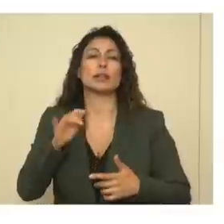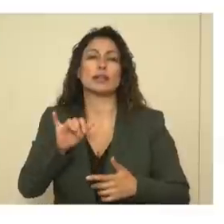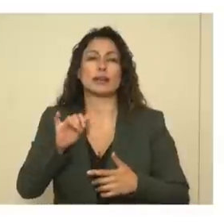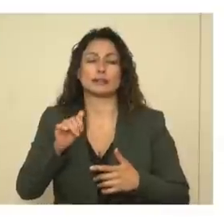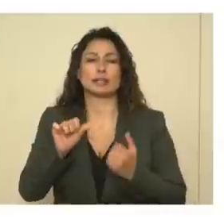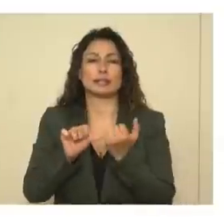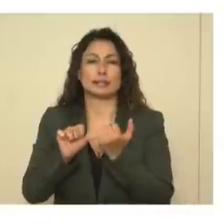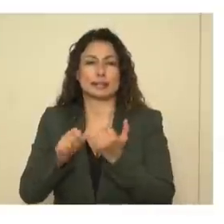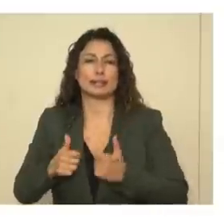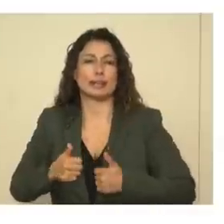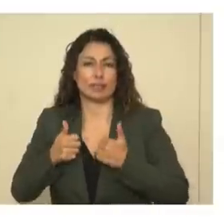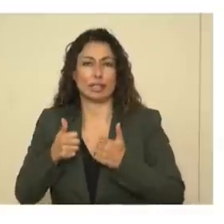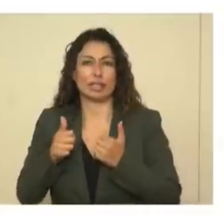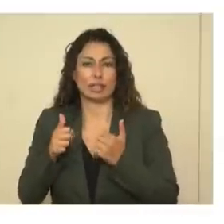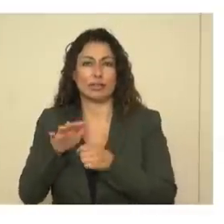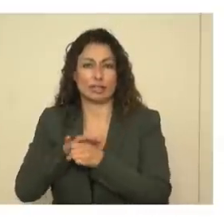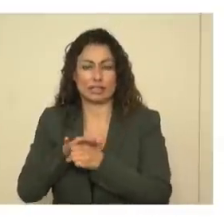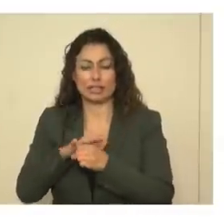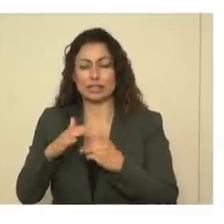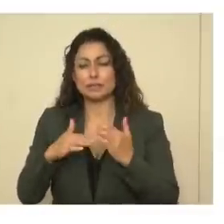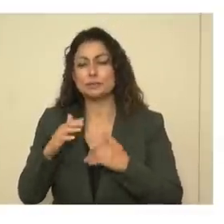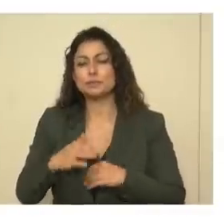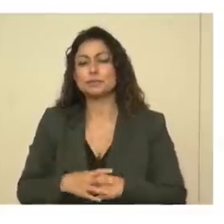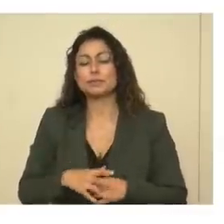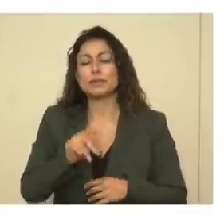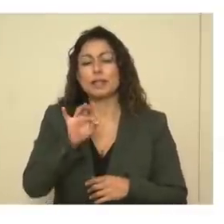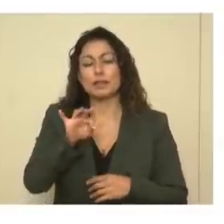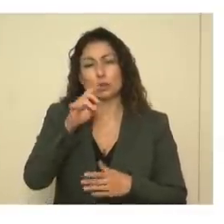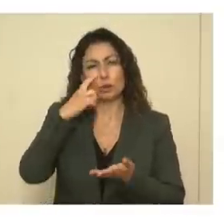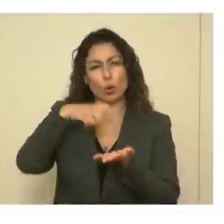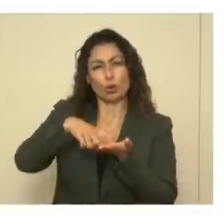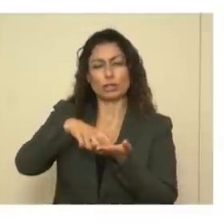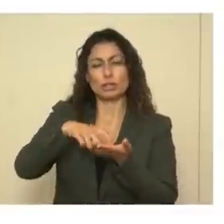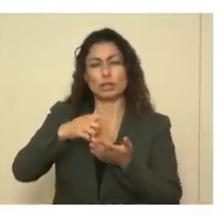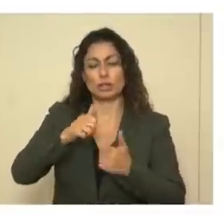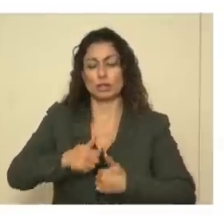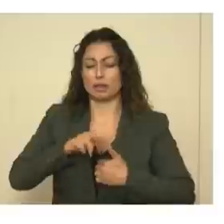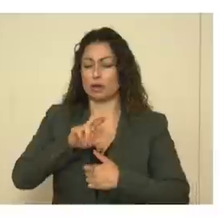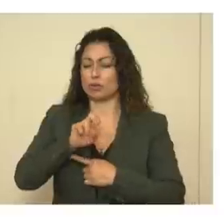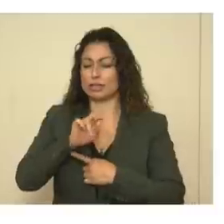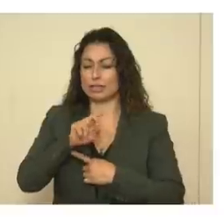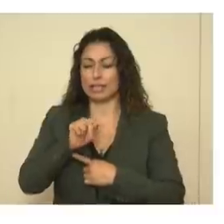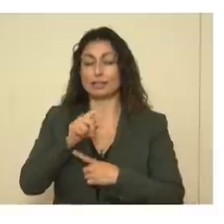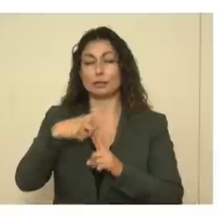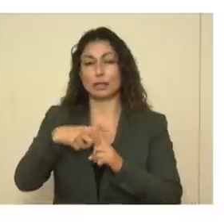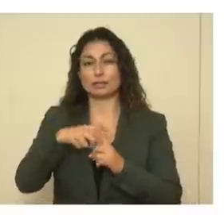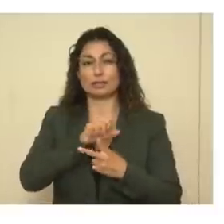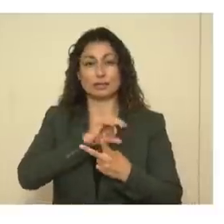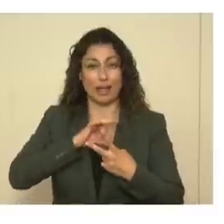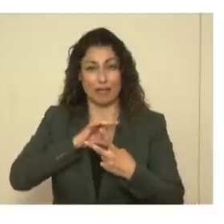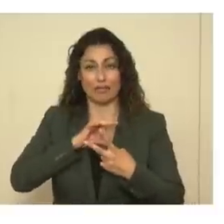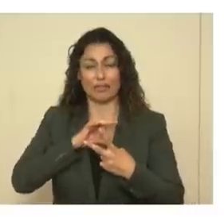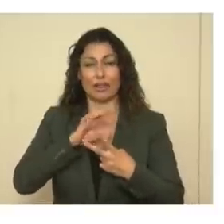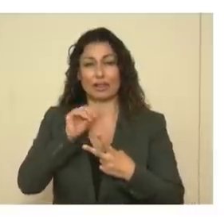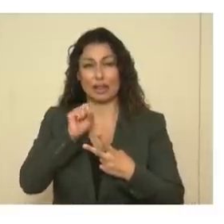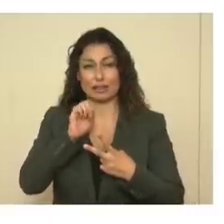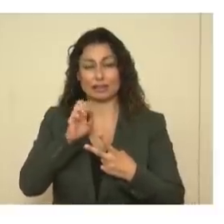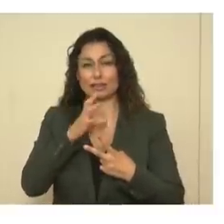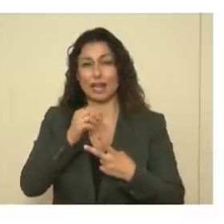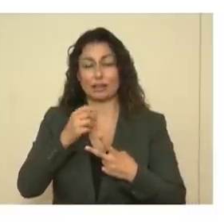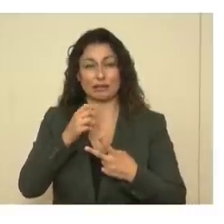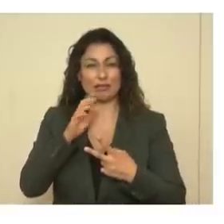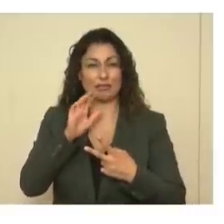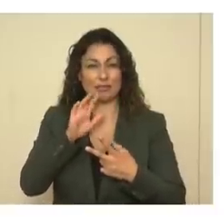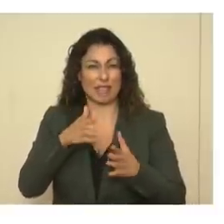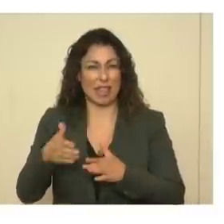facilities. In particular, if you look at the resident cases and staff cases and resident deaths, you can see how